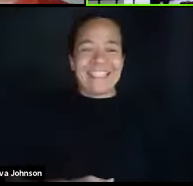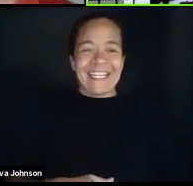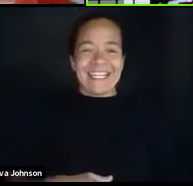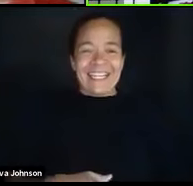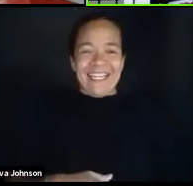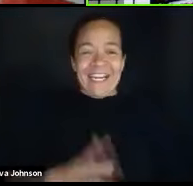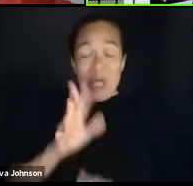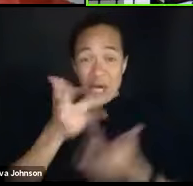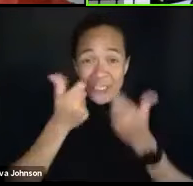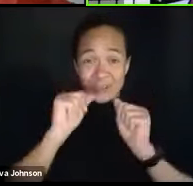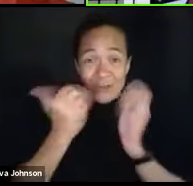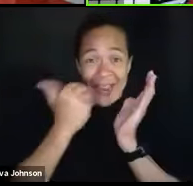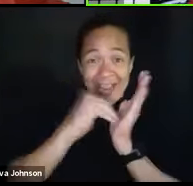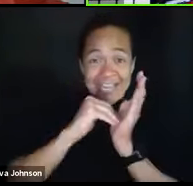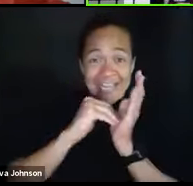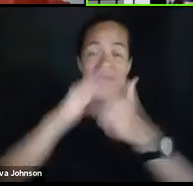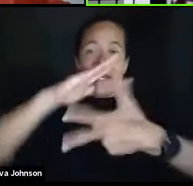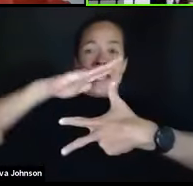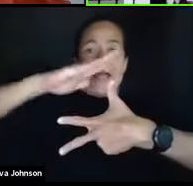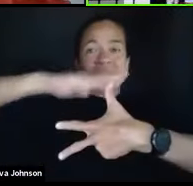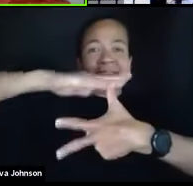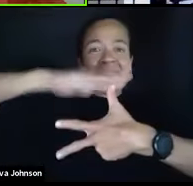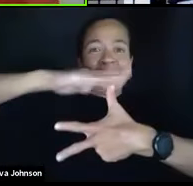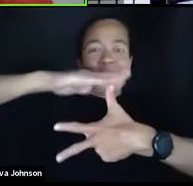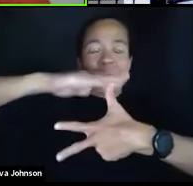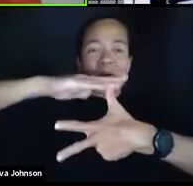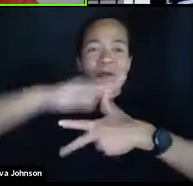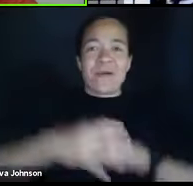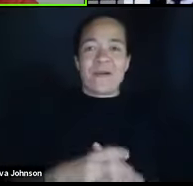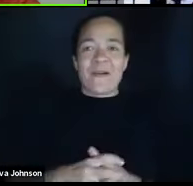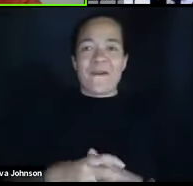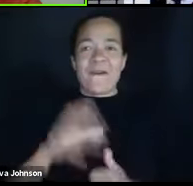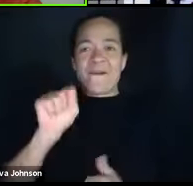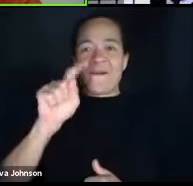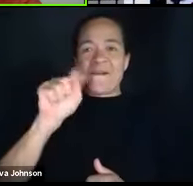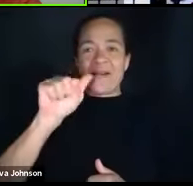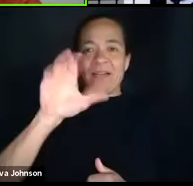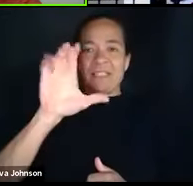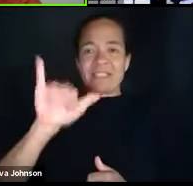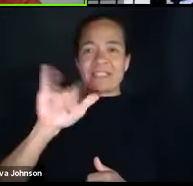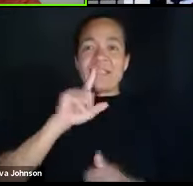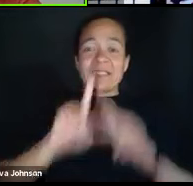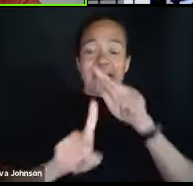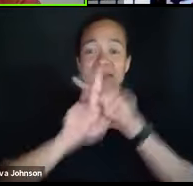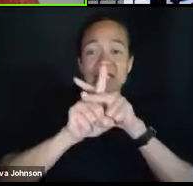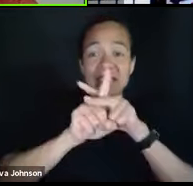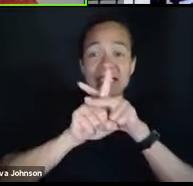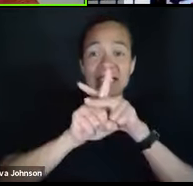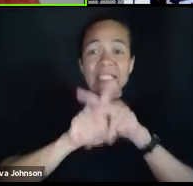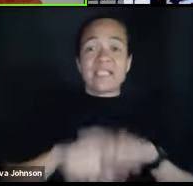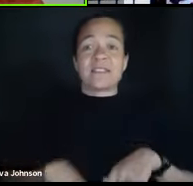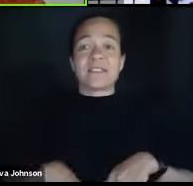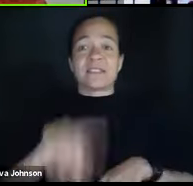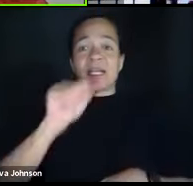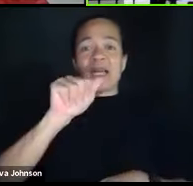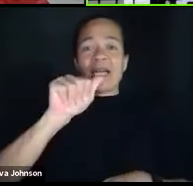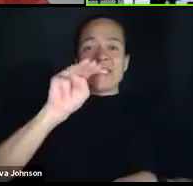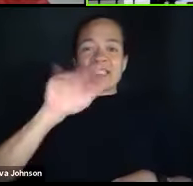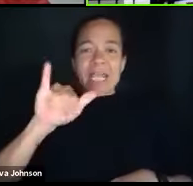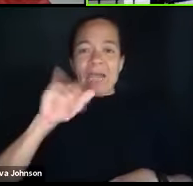again? What is the number one thing? Stacey says attendance and Tammy says going to class.